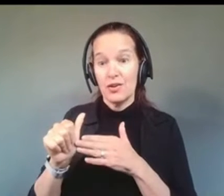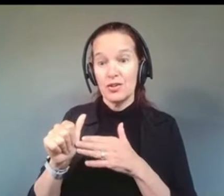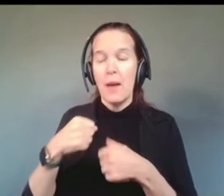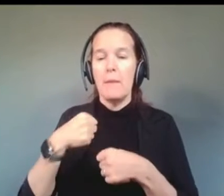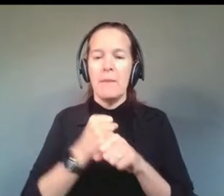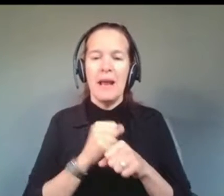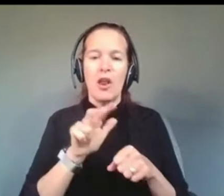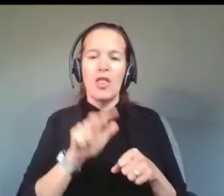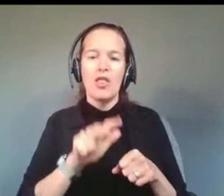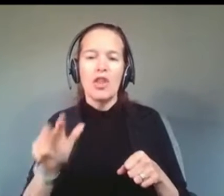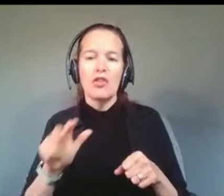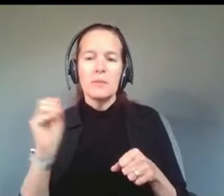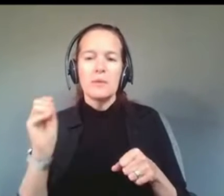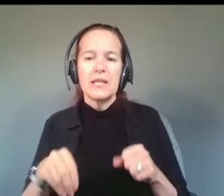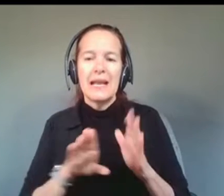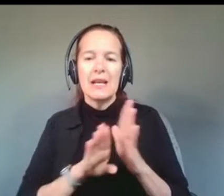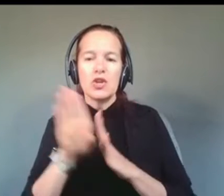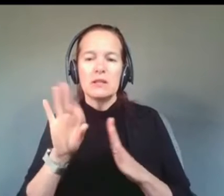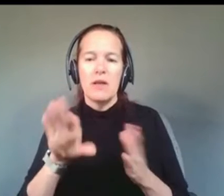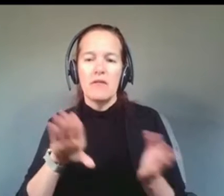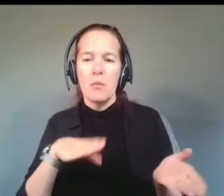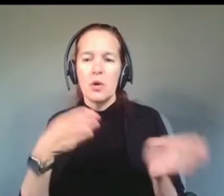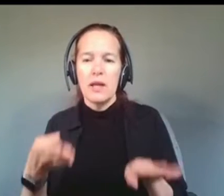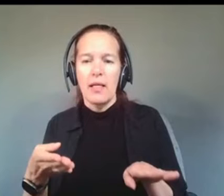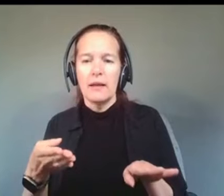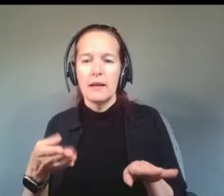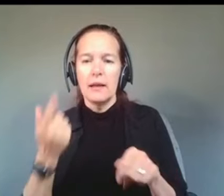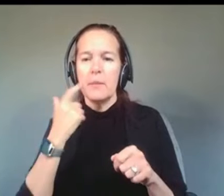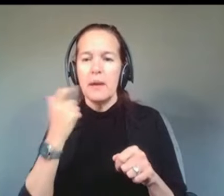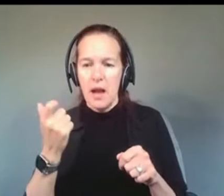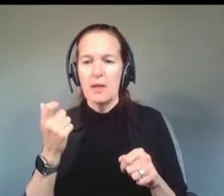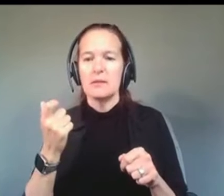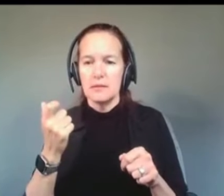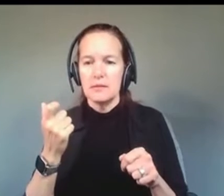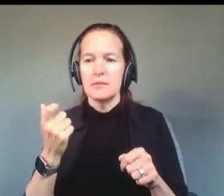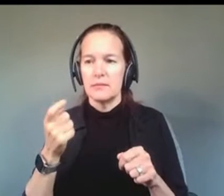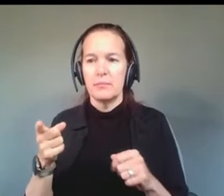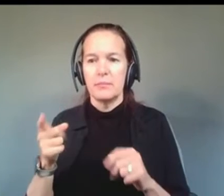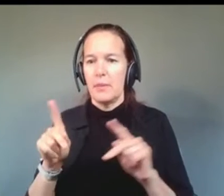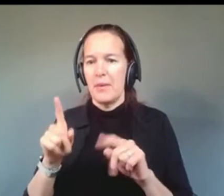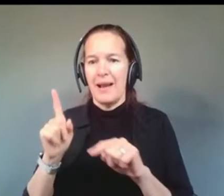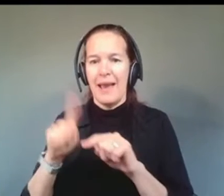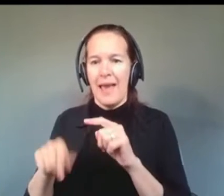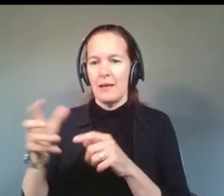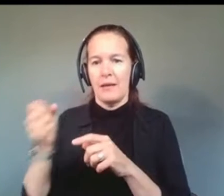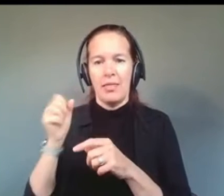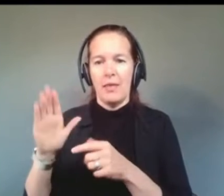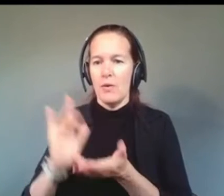% increase in mortality due to a decrease in medicine accessibility.